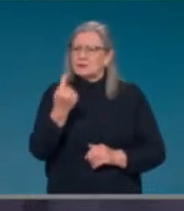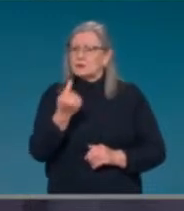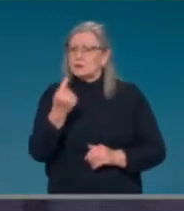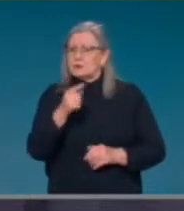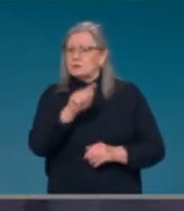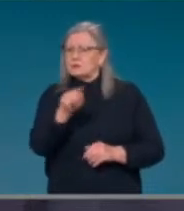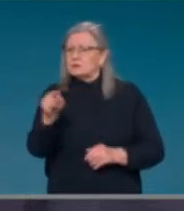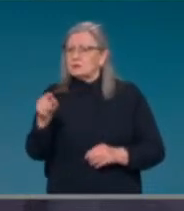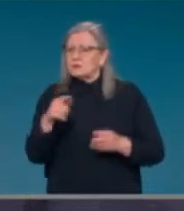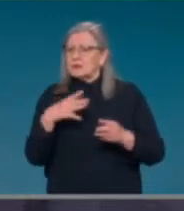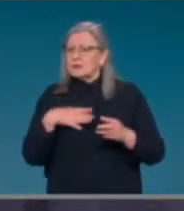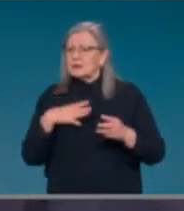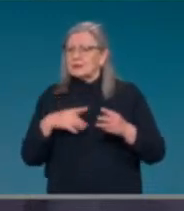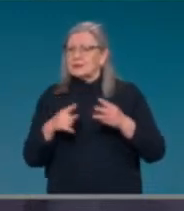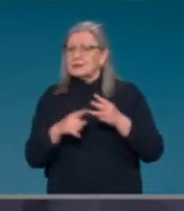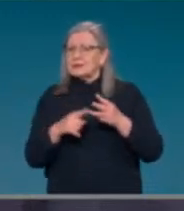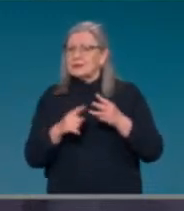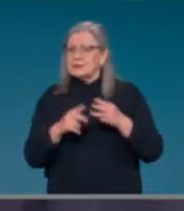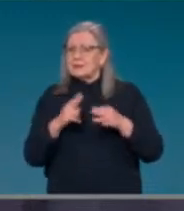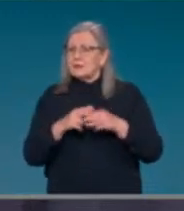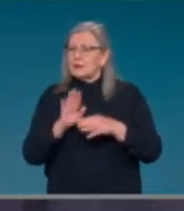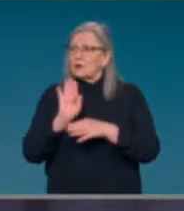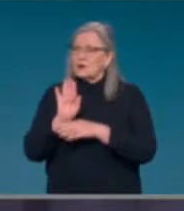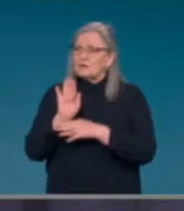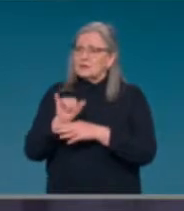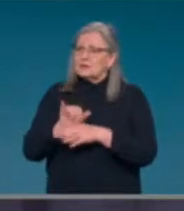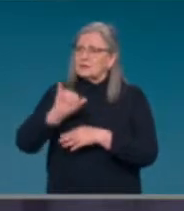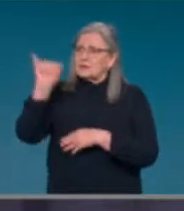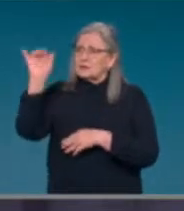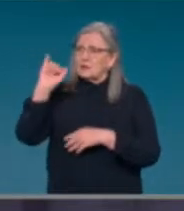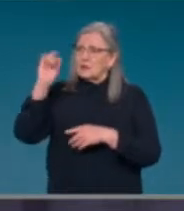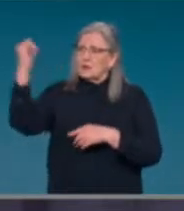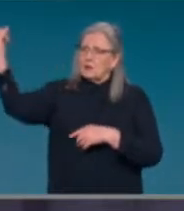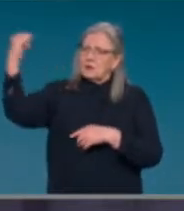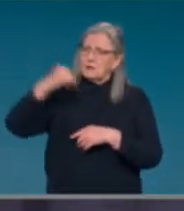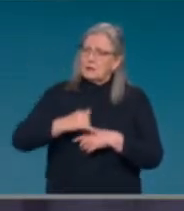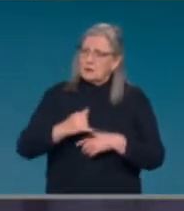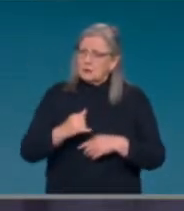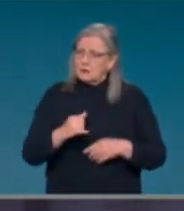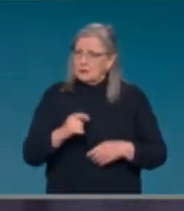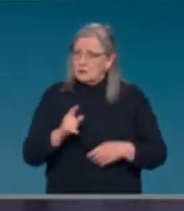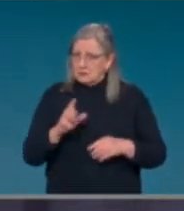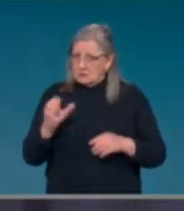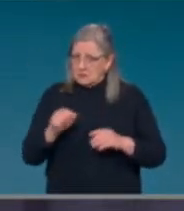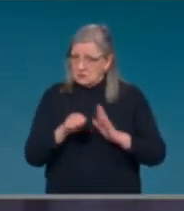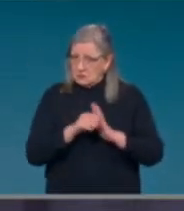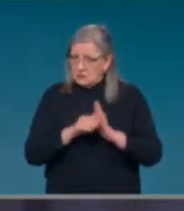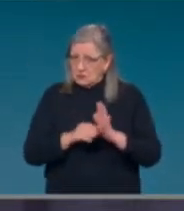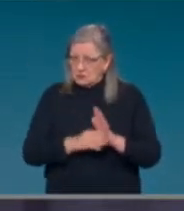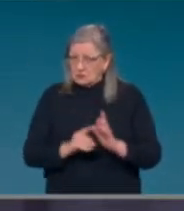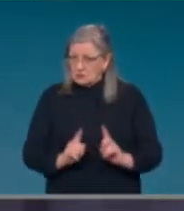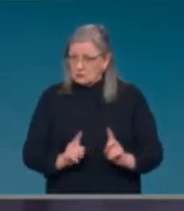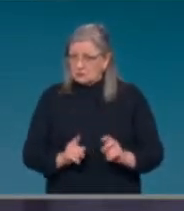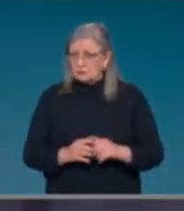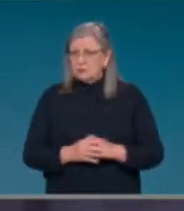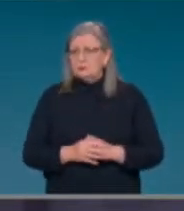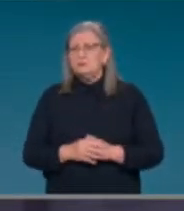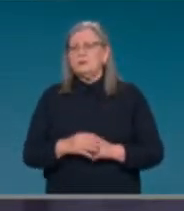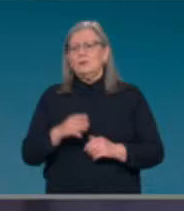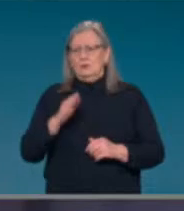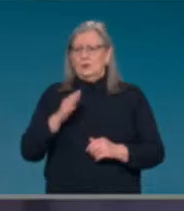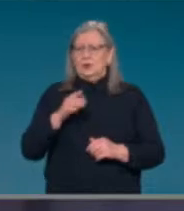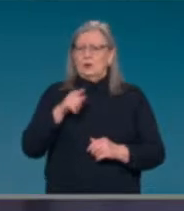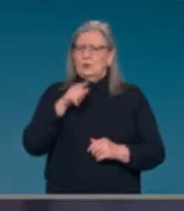overseas? And a second, if I may, we're obviously moving on to boosters, but the UN has said that, you know, we should – developed countries should